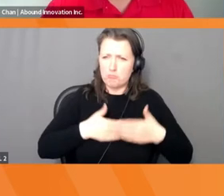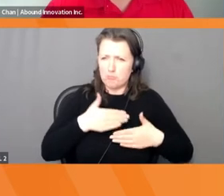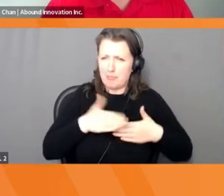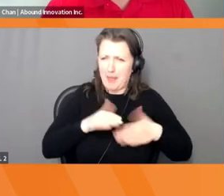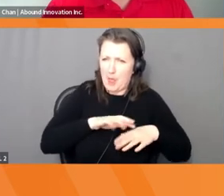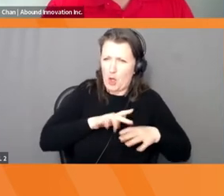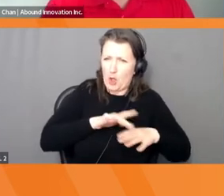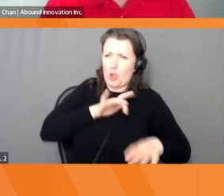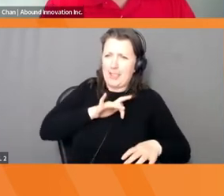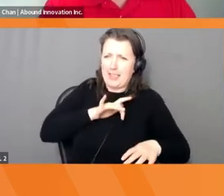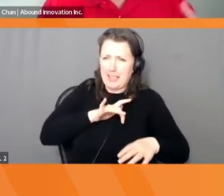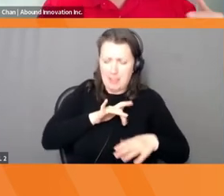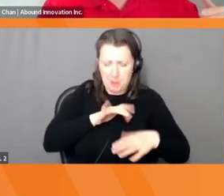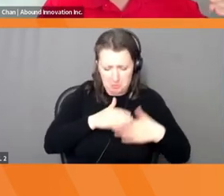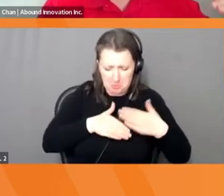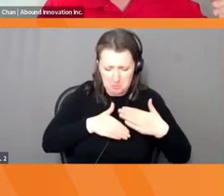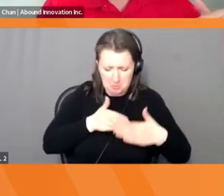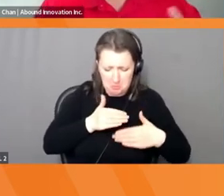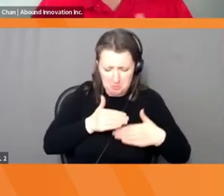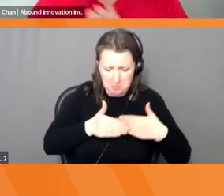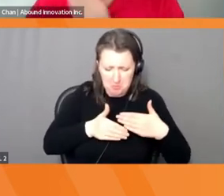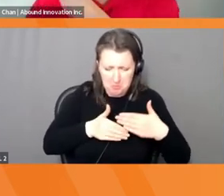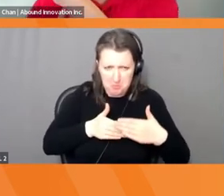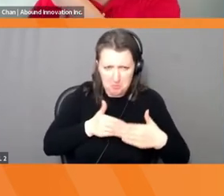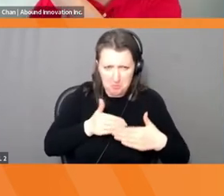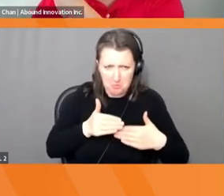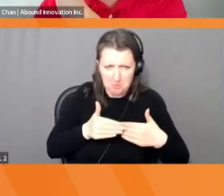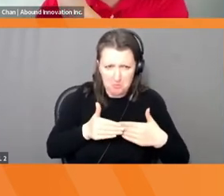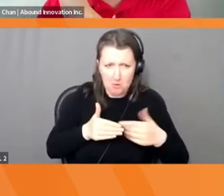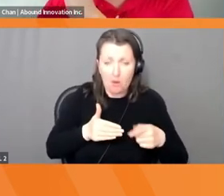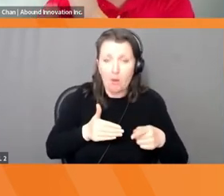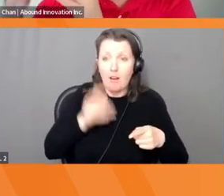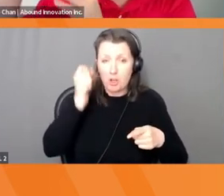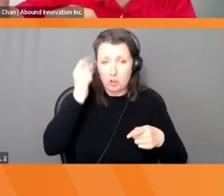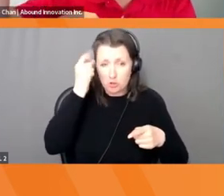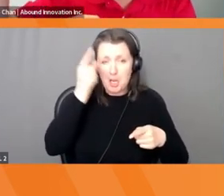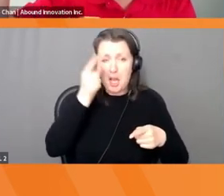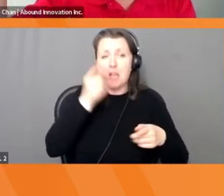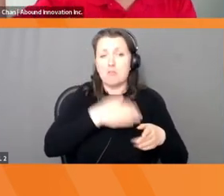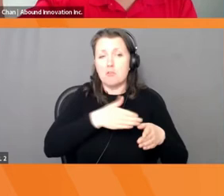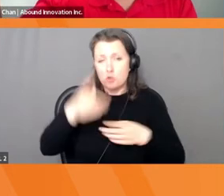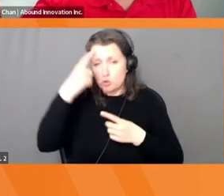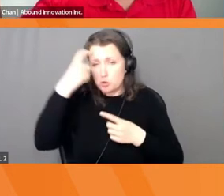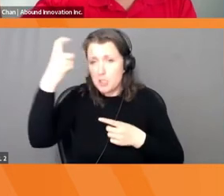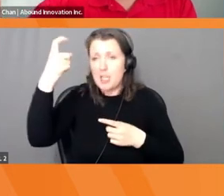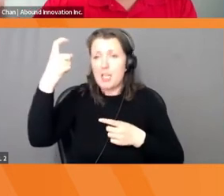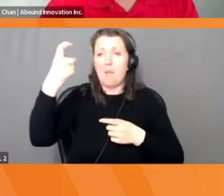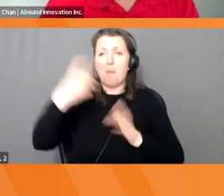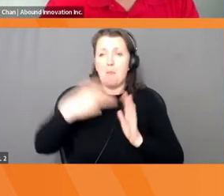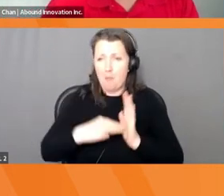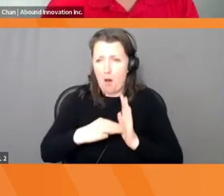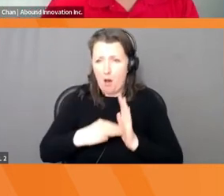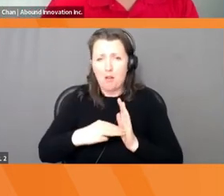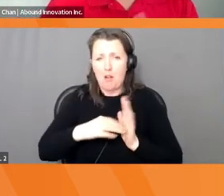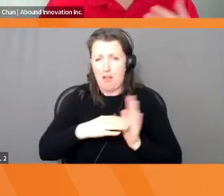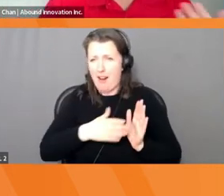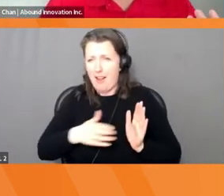haven't spent a lot of money on it. But what happens during the journey is by the time you get to implementation, that's when you've invested a lot of money. And so what you're really hoping to